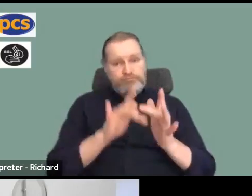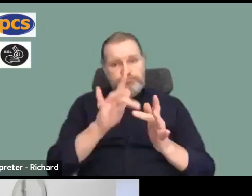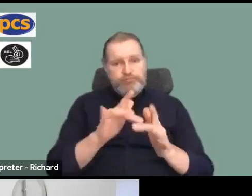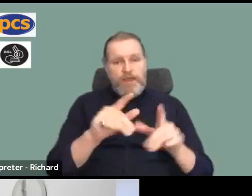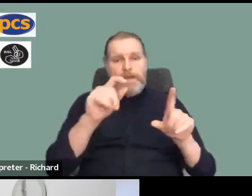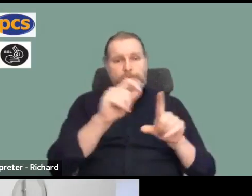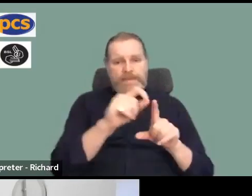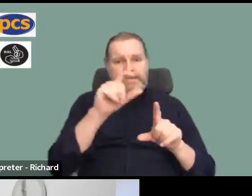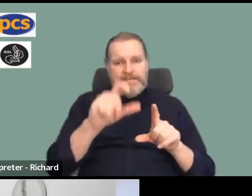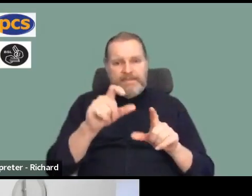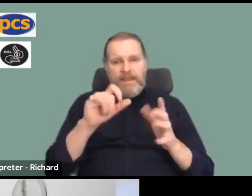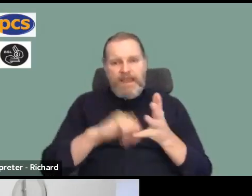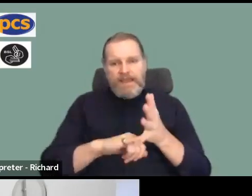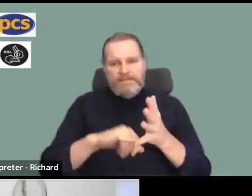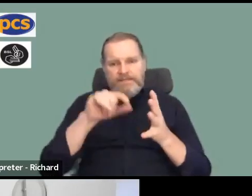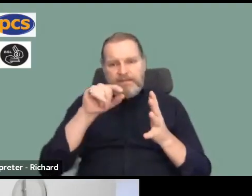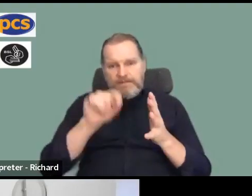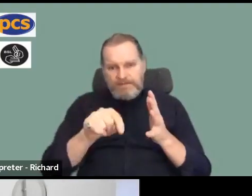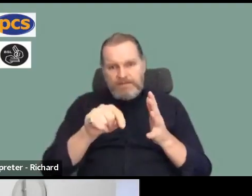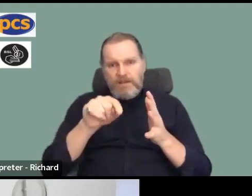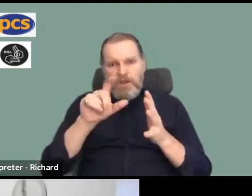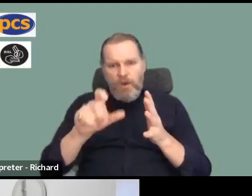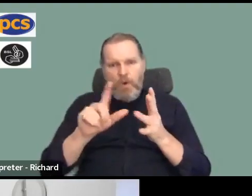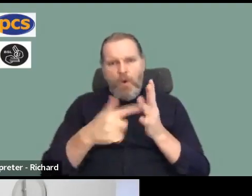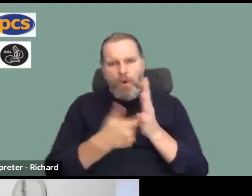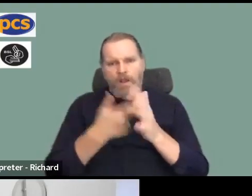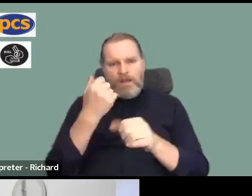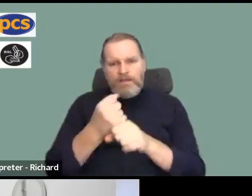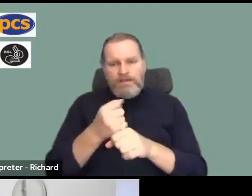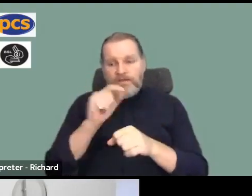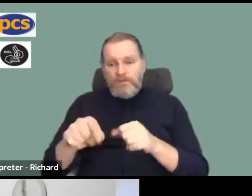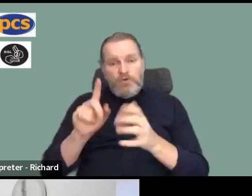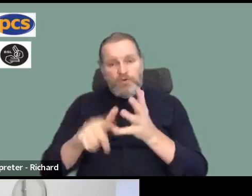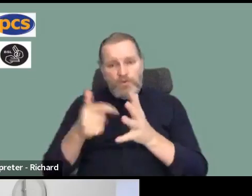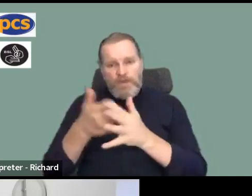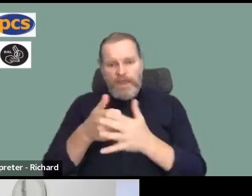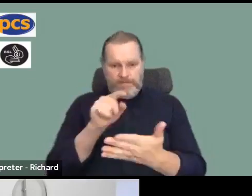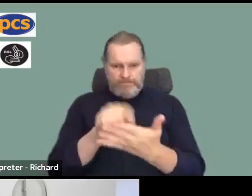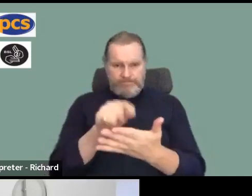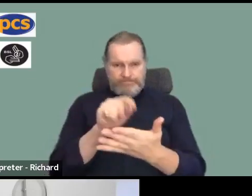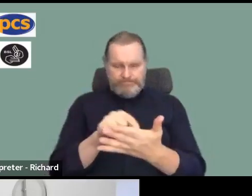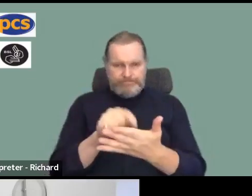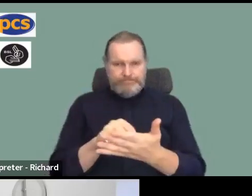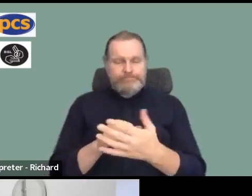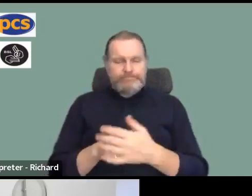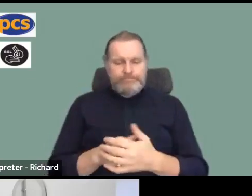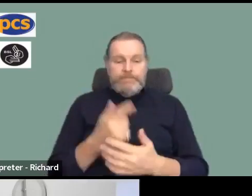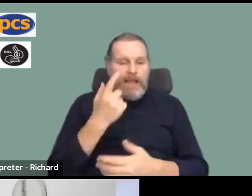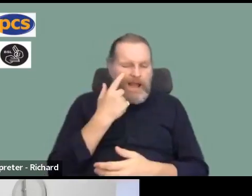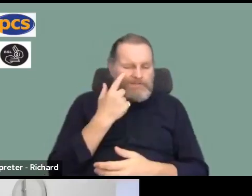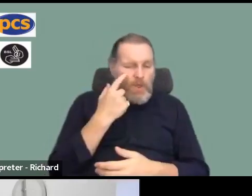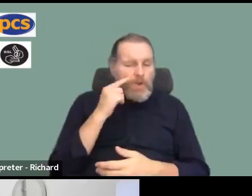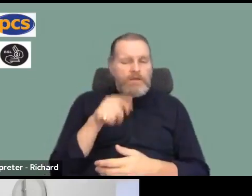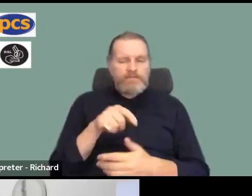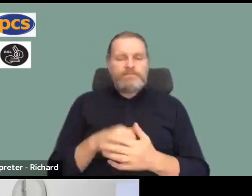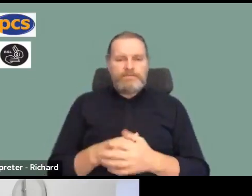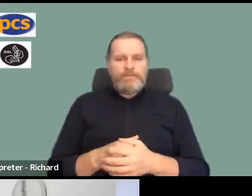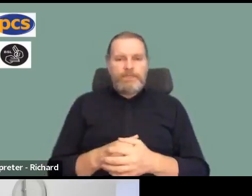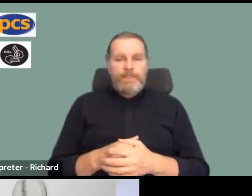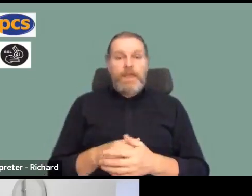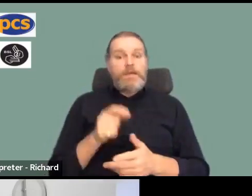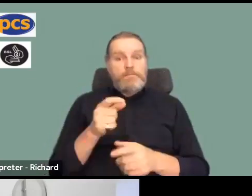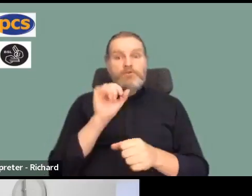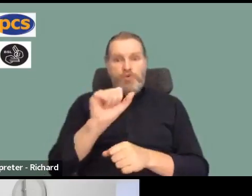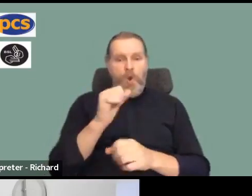it up, I think, is this. Make sure in your office, whether you're in a workplace or you're working hybridly, that we have a union meeting,